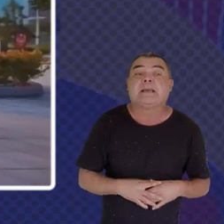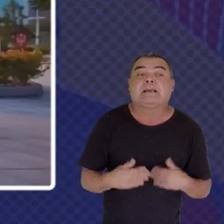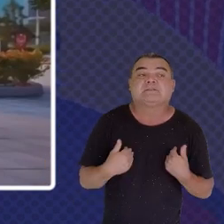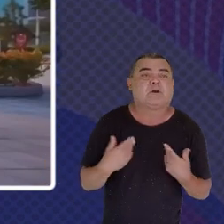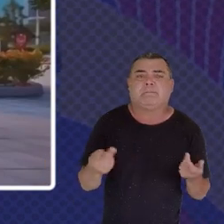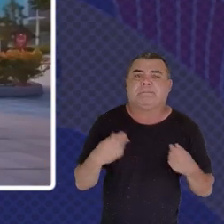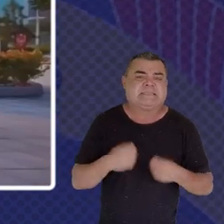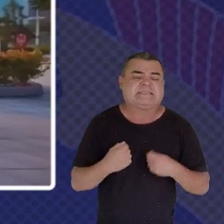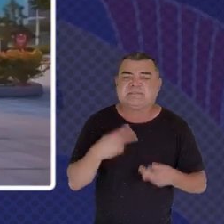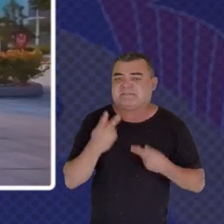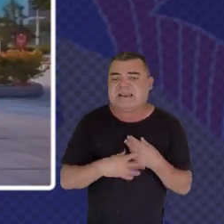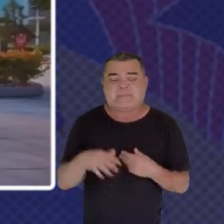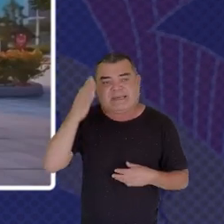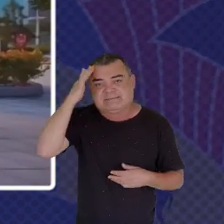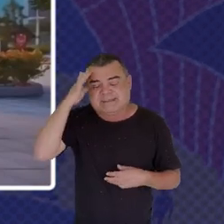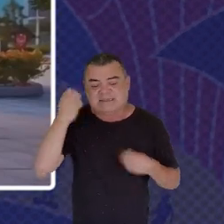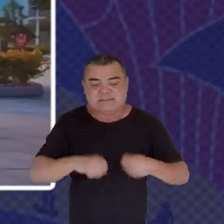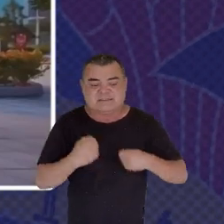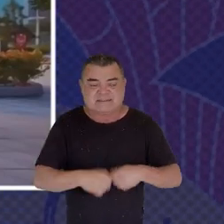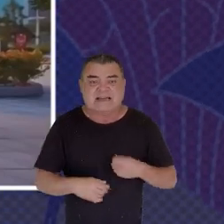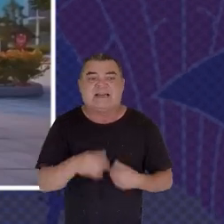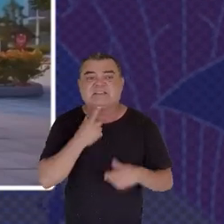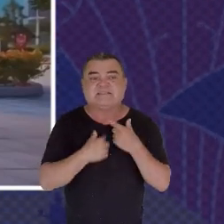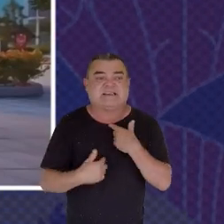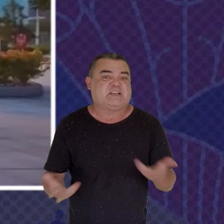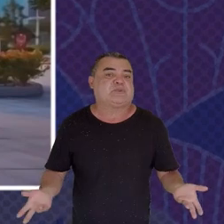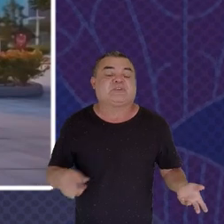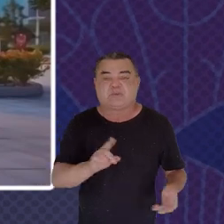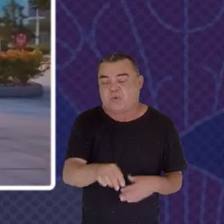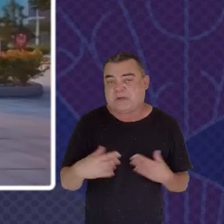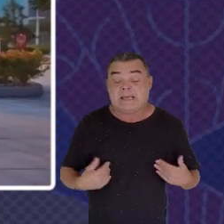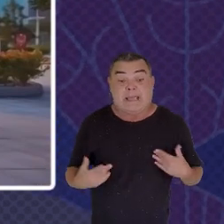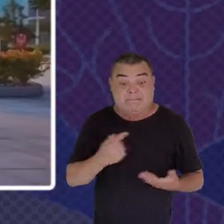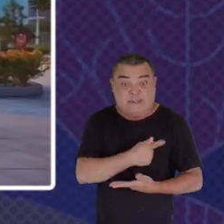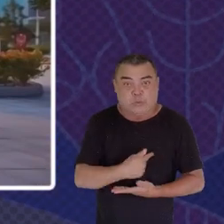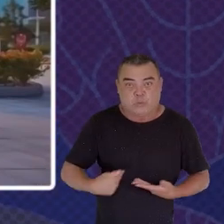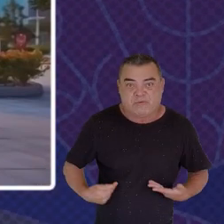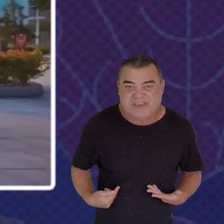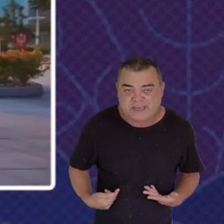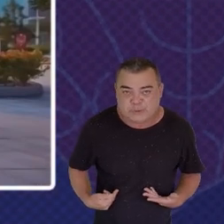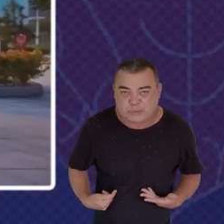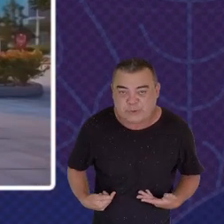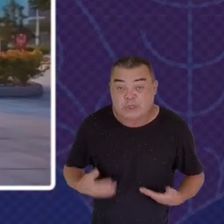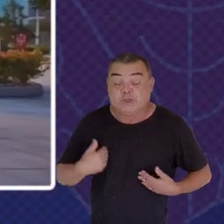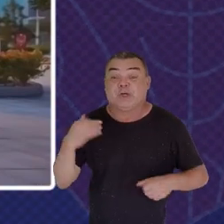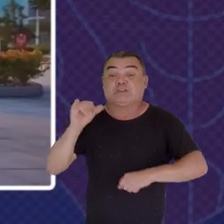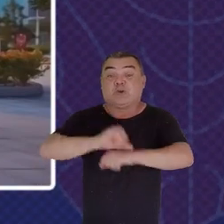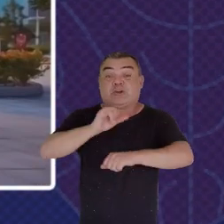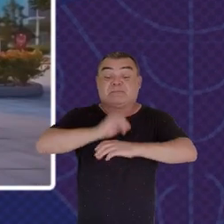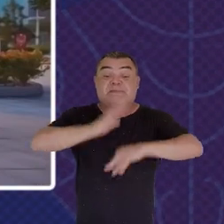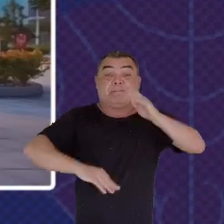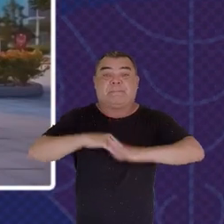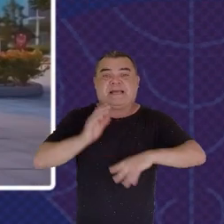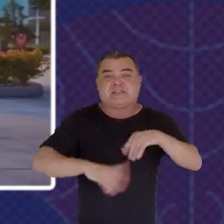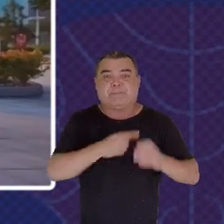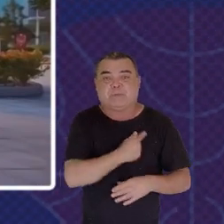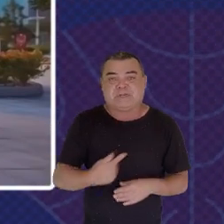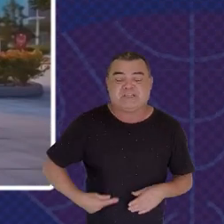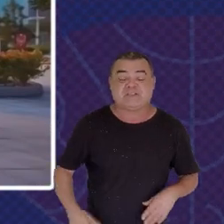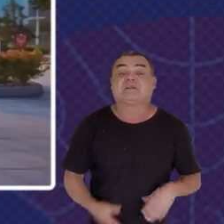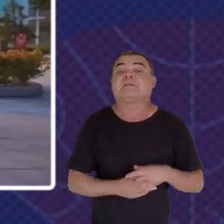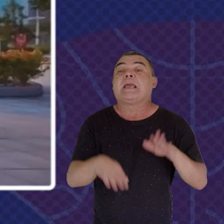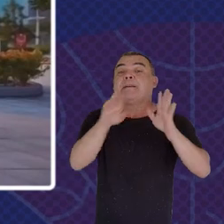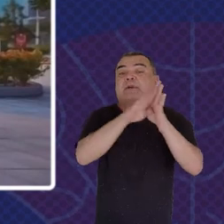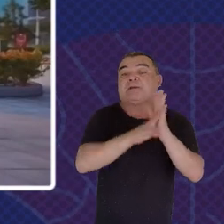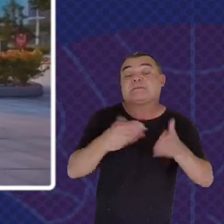wants And their preferences So that we In government Can put in place Policies and services And programs That citizens Actually